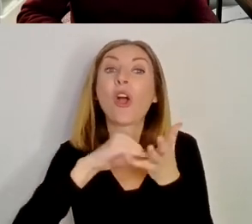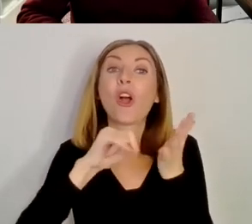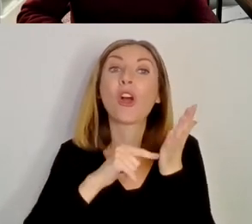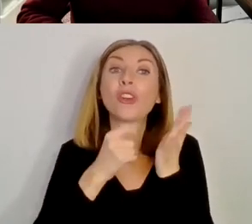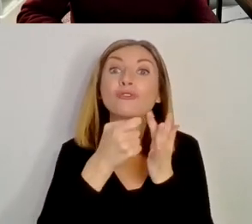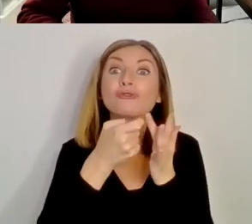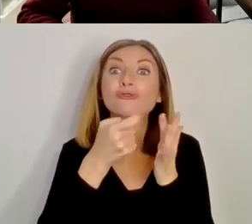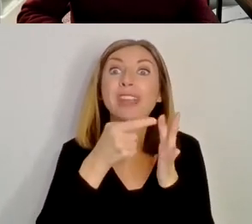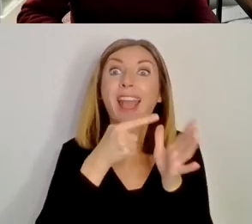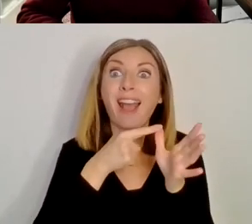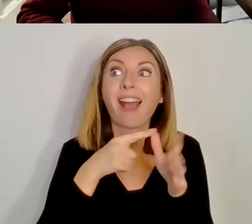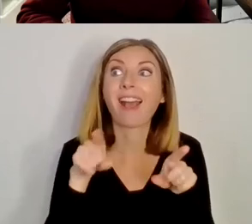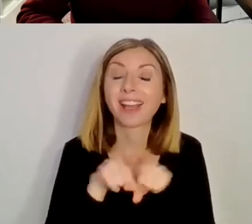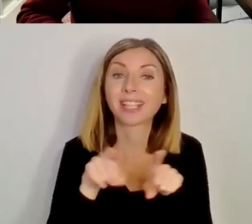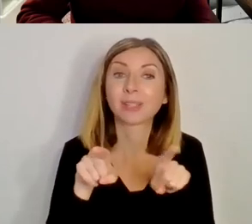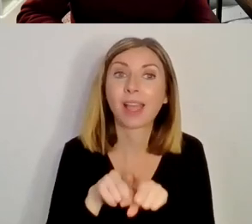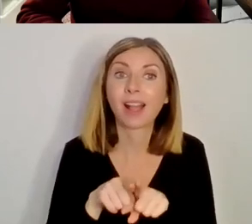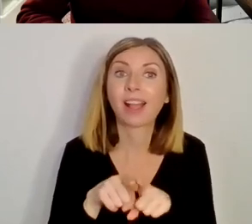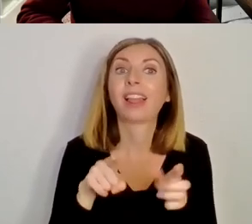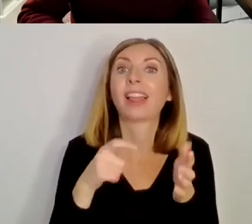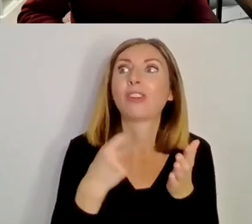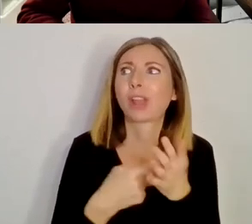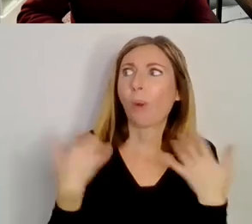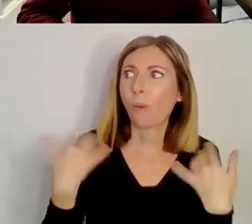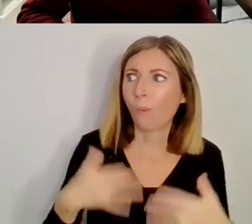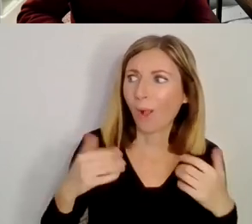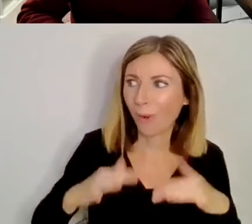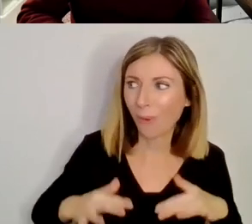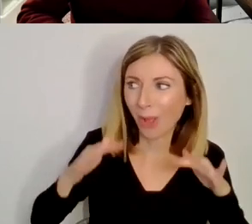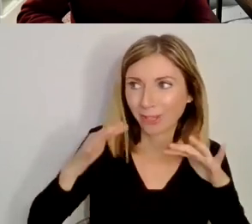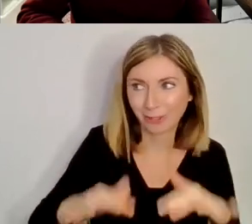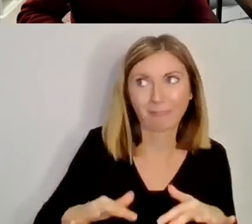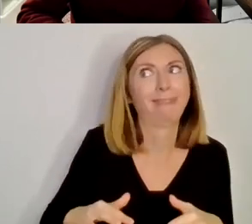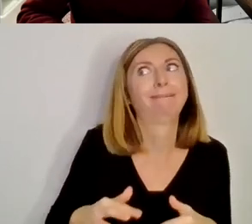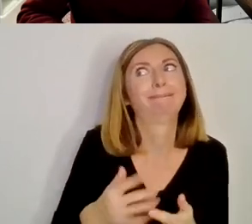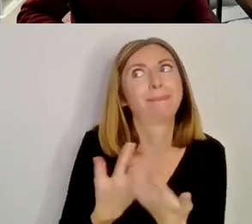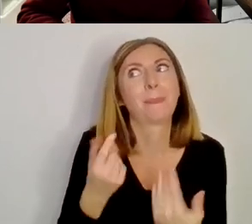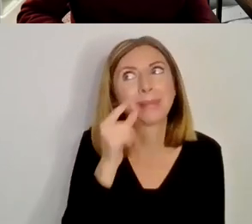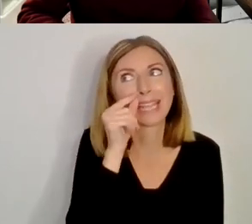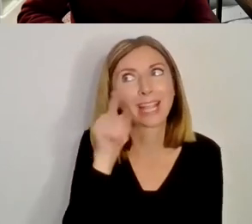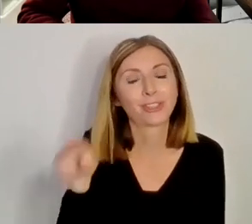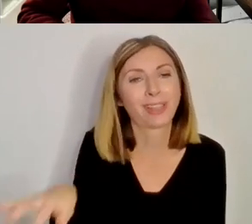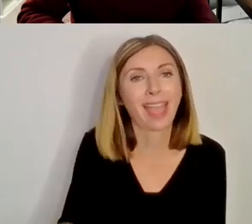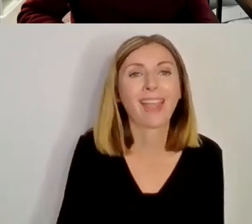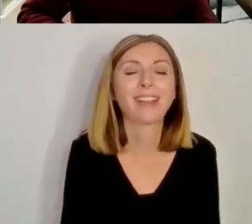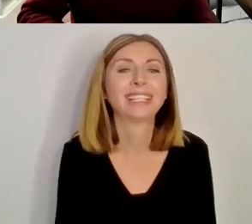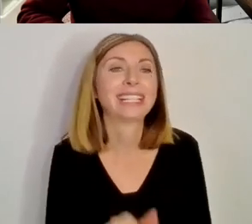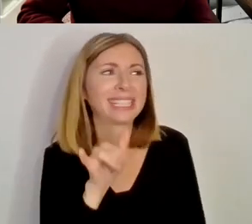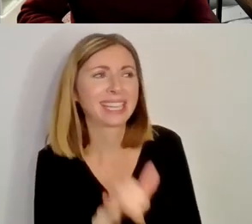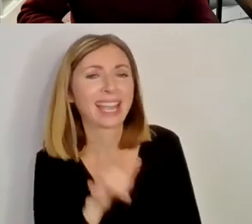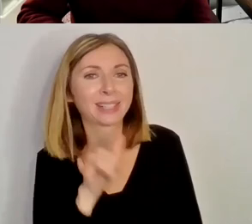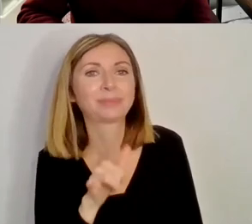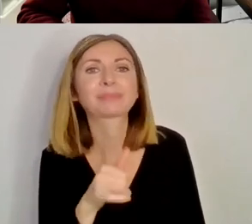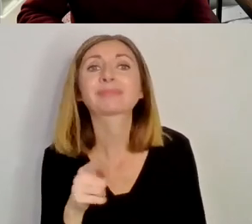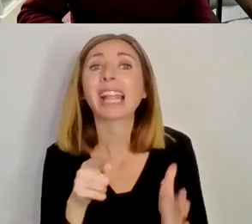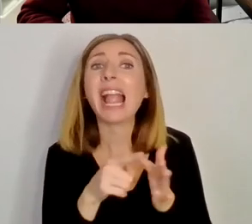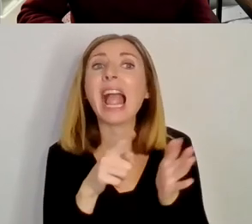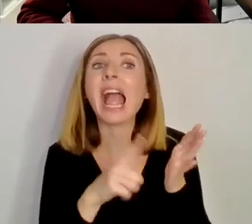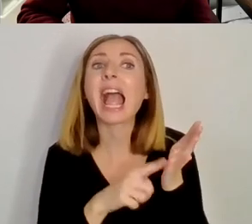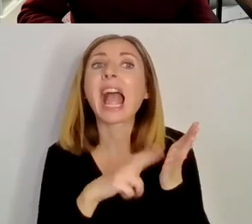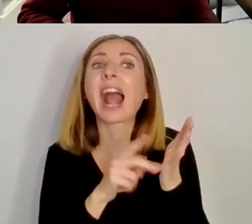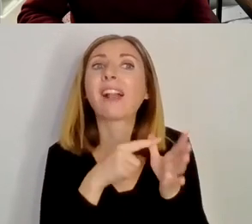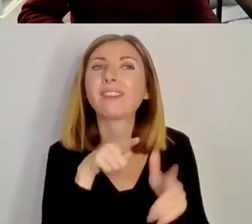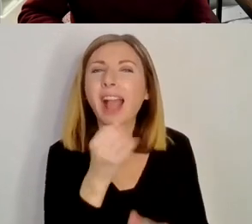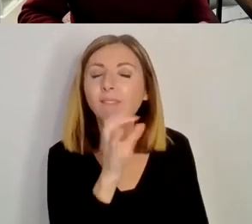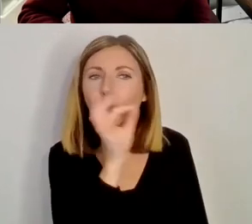plenty of scope. And, yeah. just, there are, um, Alva, there's a question here, but I, I just, I'm, I'm